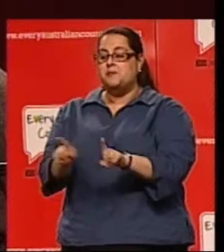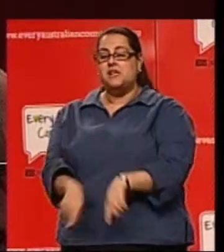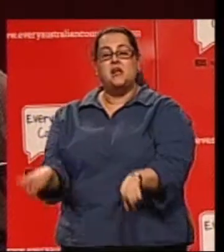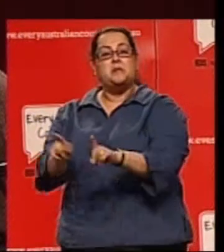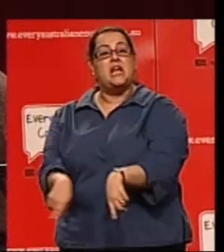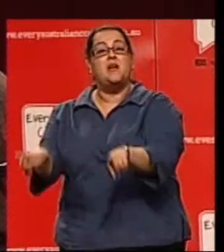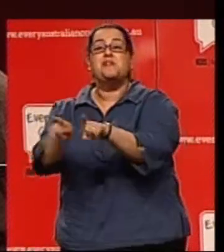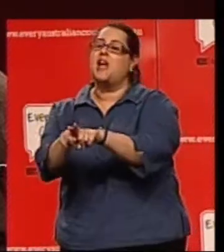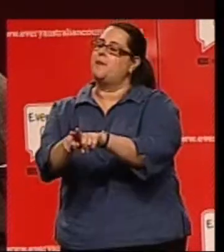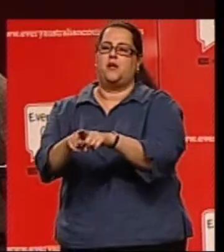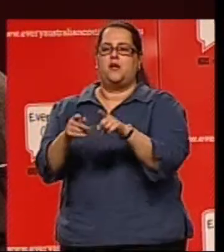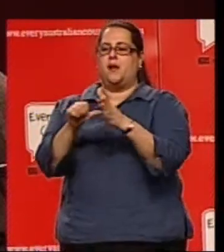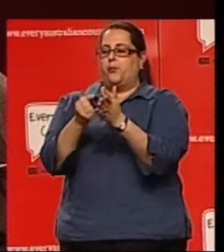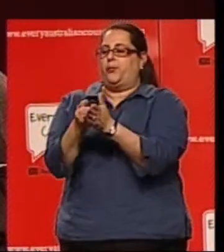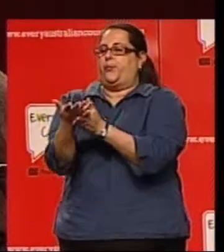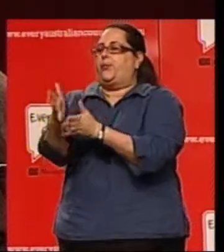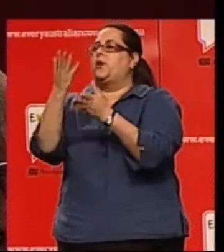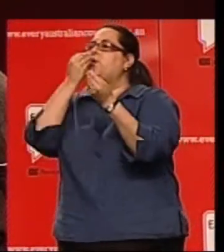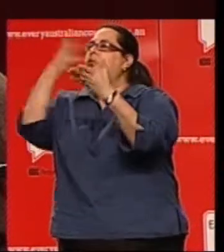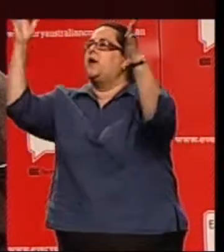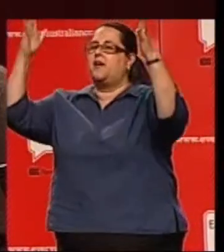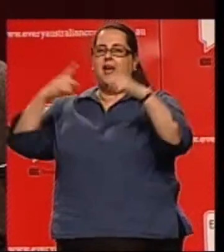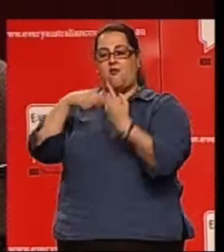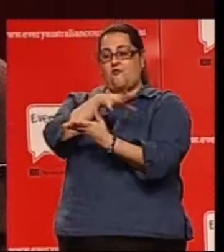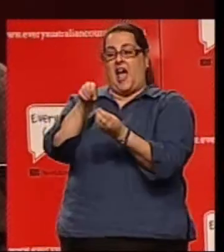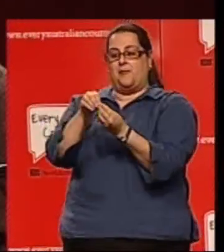will continue to exhaust funds and cripple families.